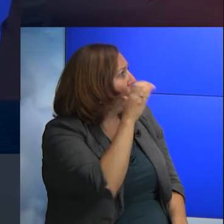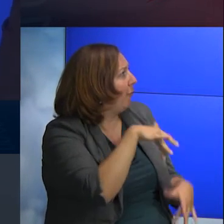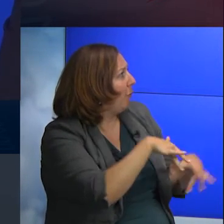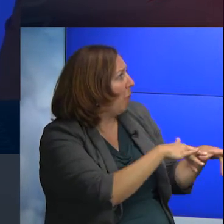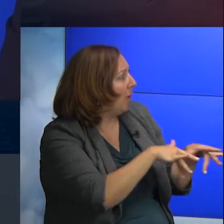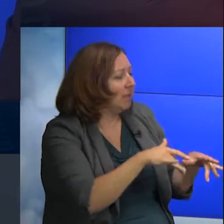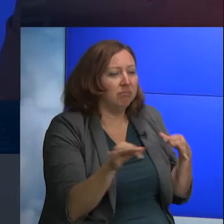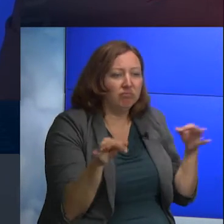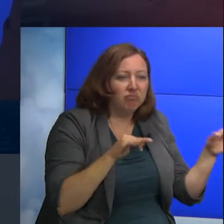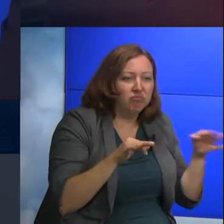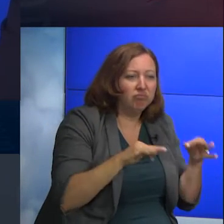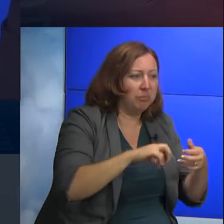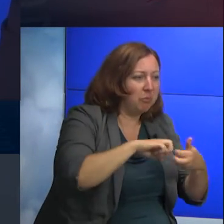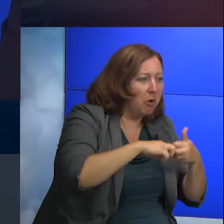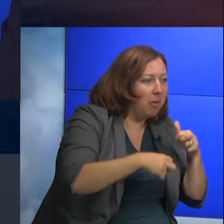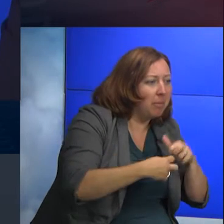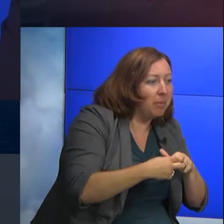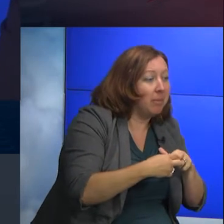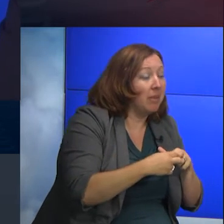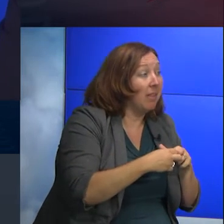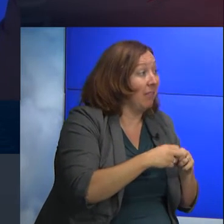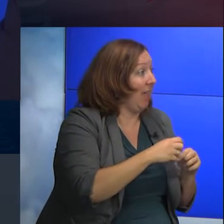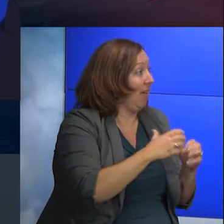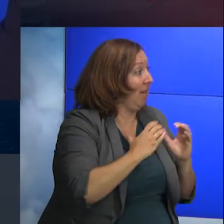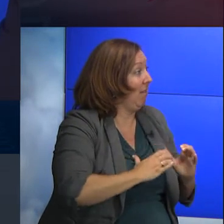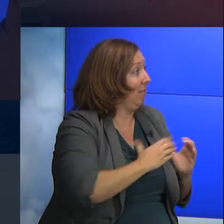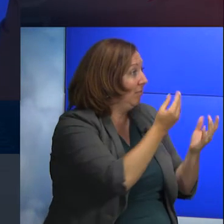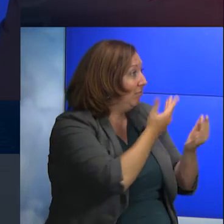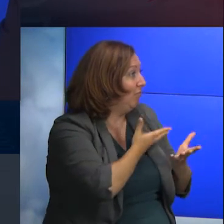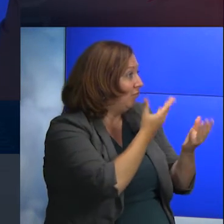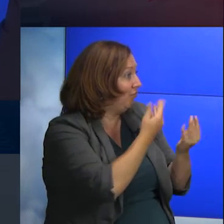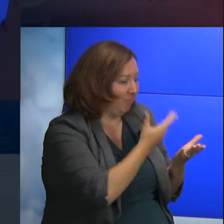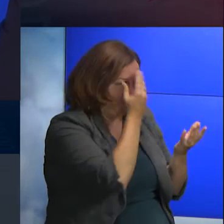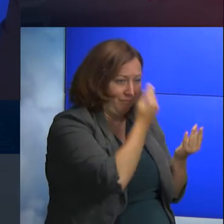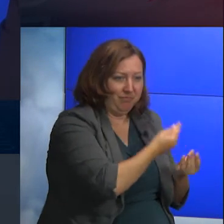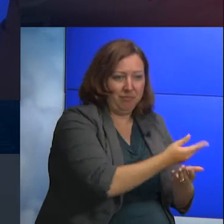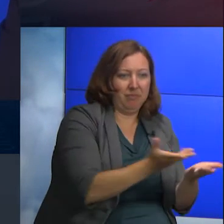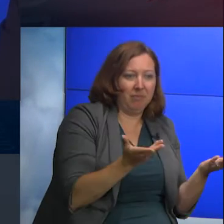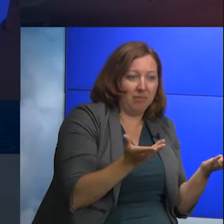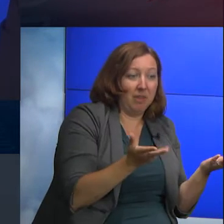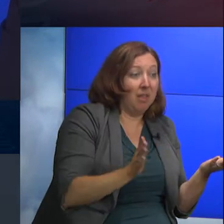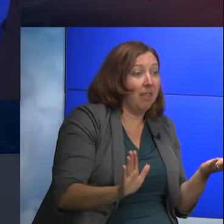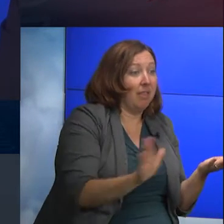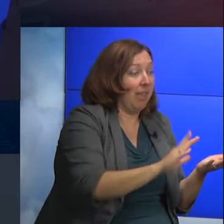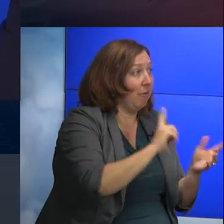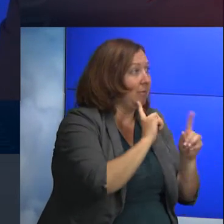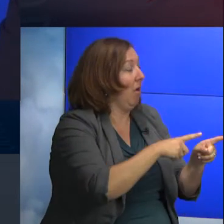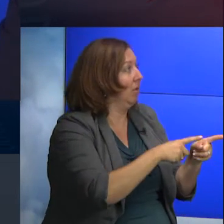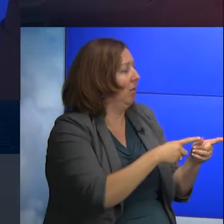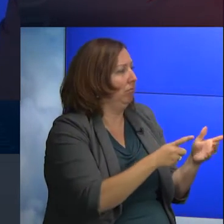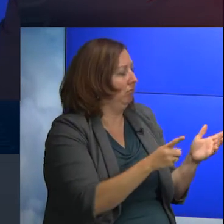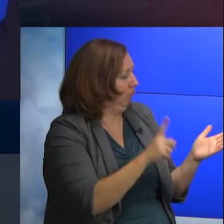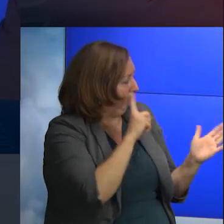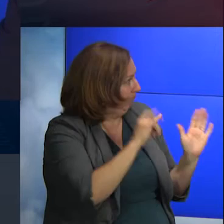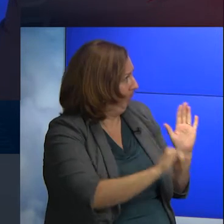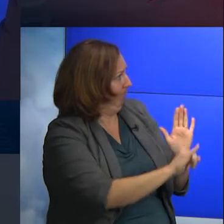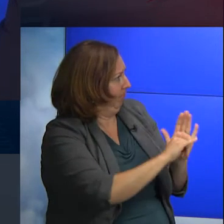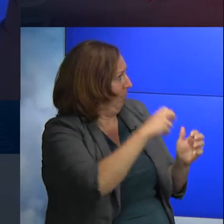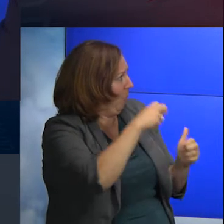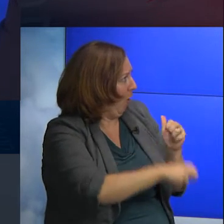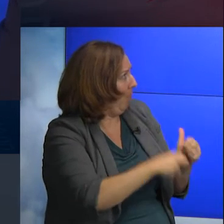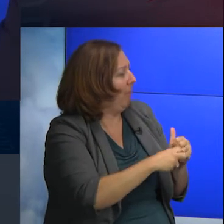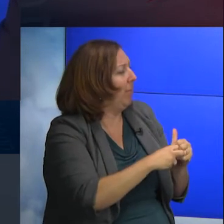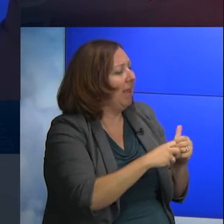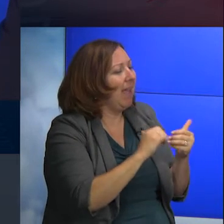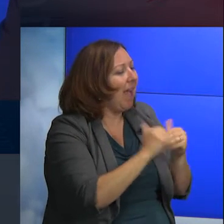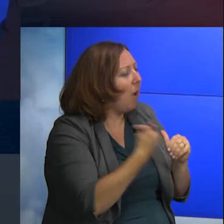and the problem that people were reporting, the response was, well, we obviously have a problem here. Let's figure out